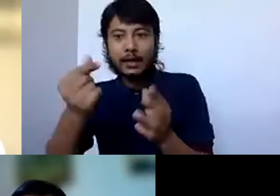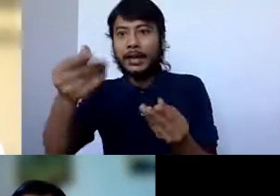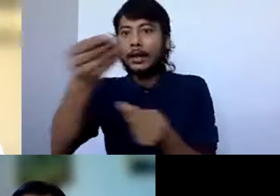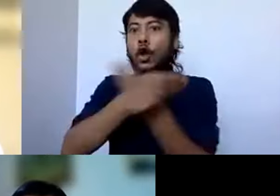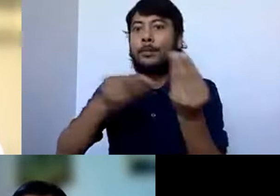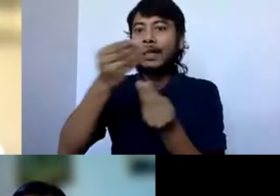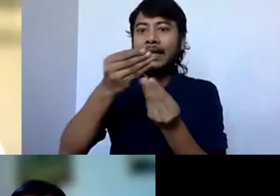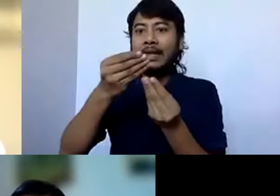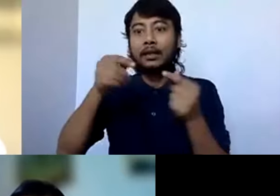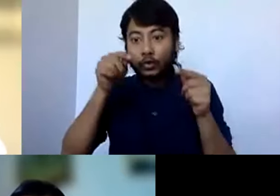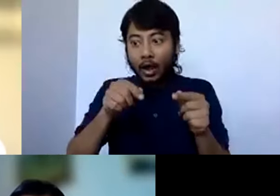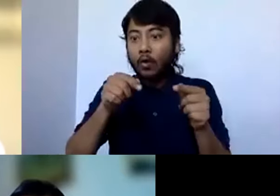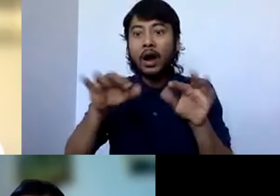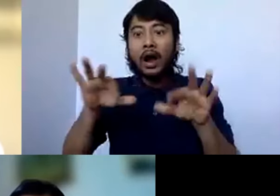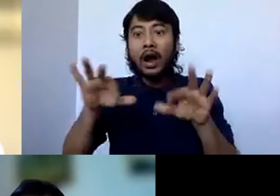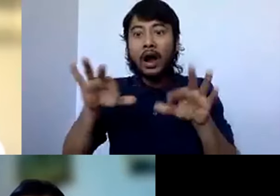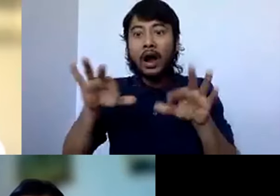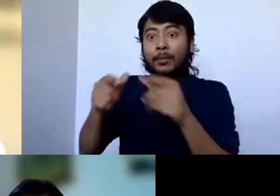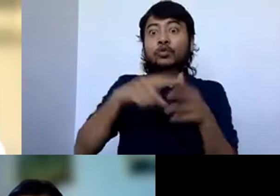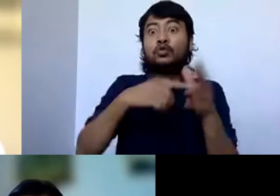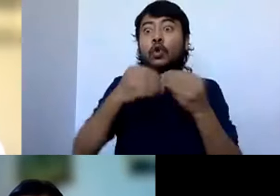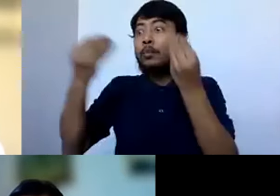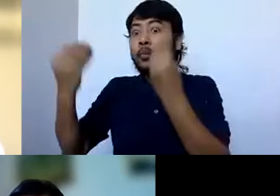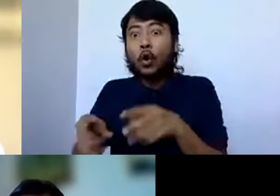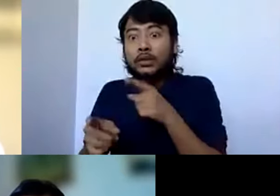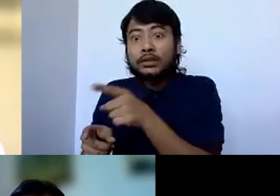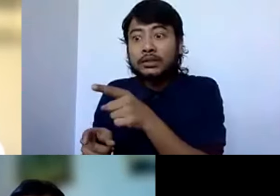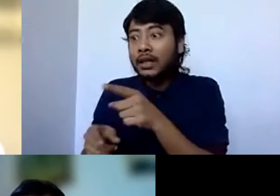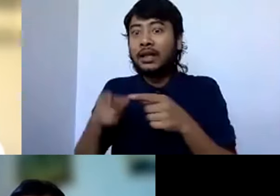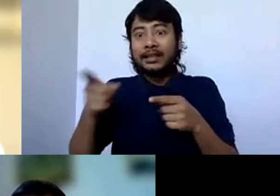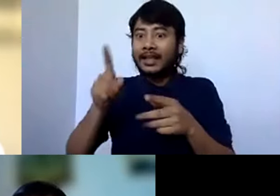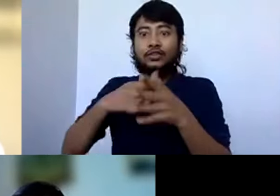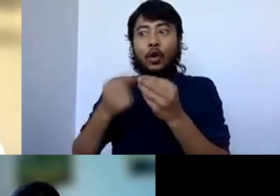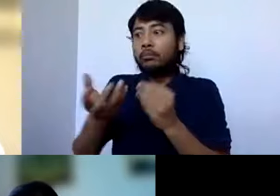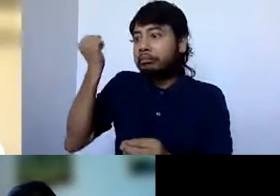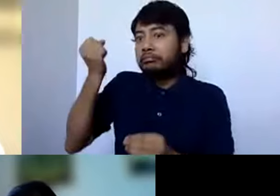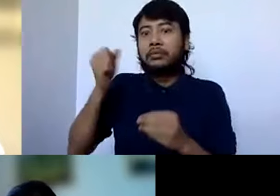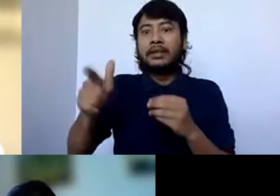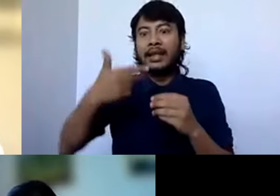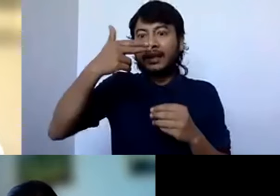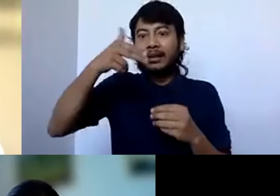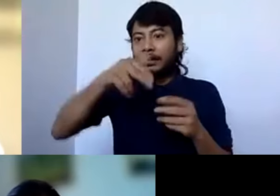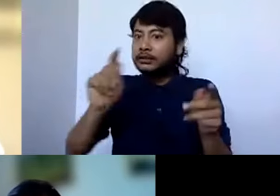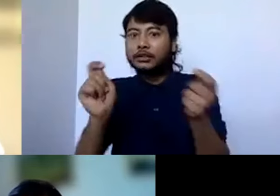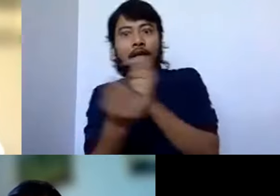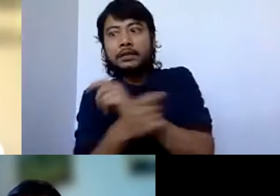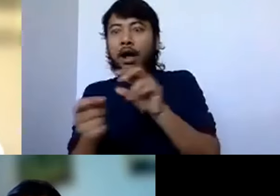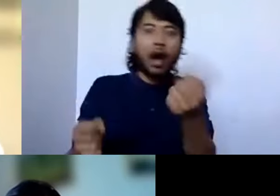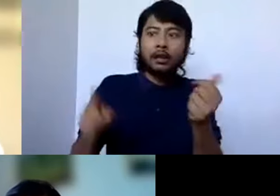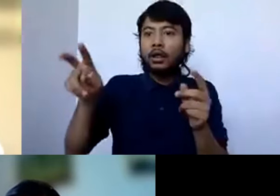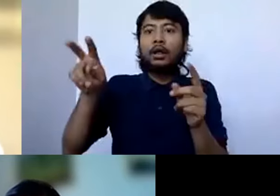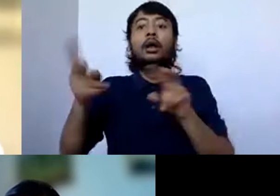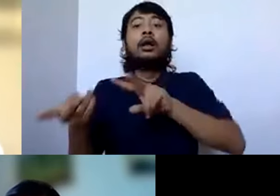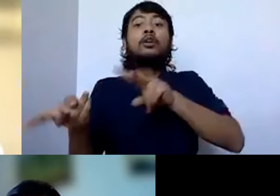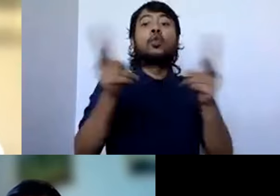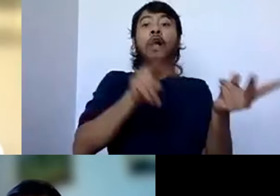job losses, to help with planning for the future, to help with just transition. So all of that is part of the consultation. And I